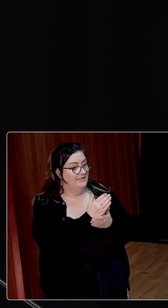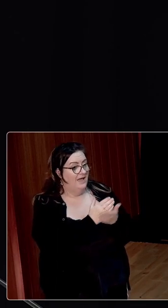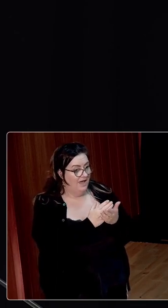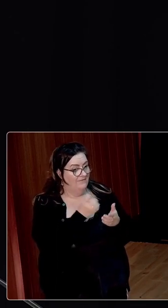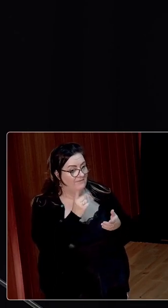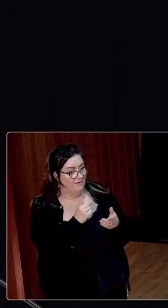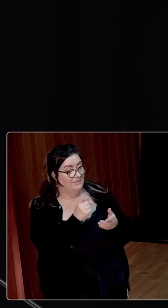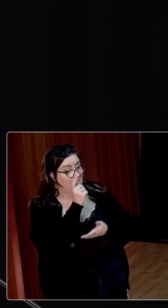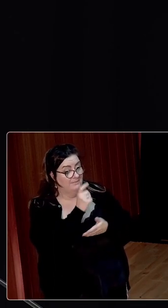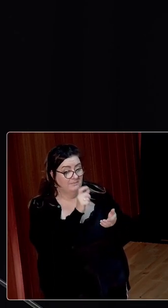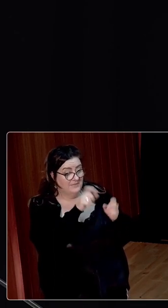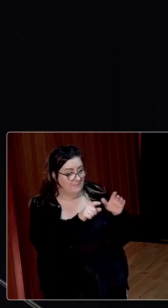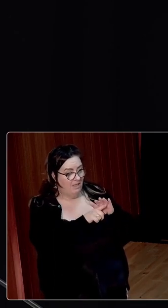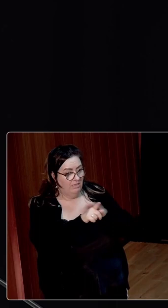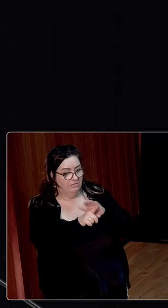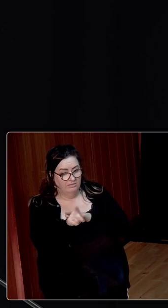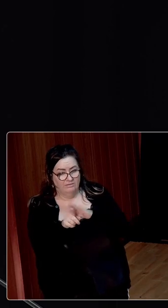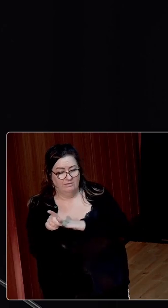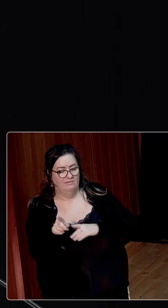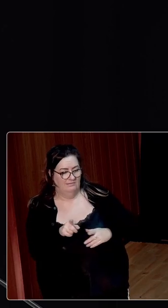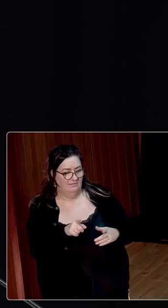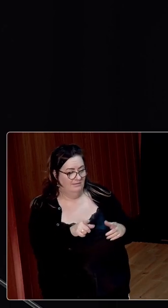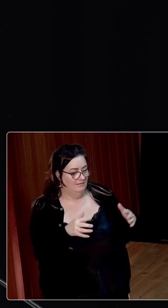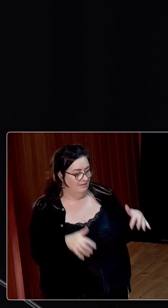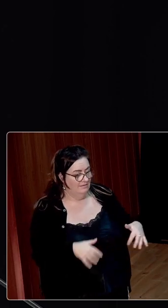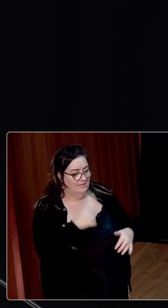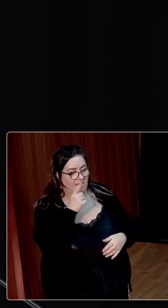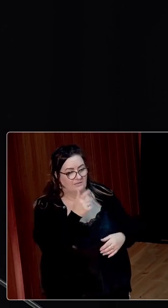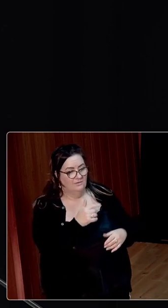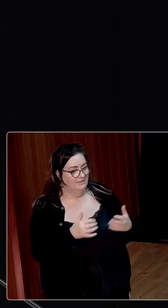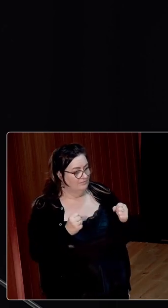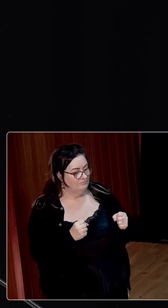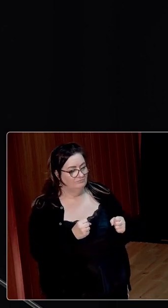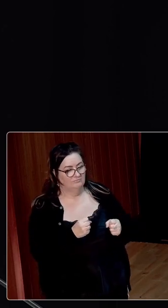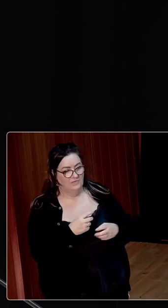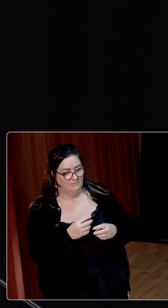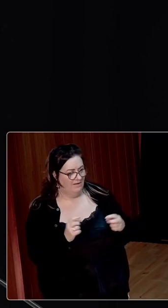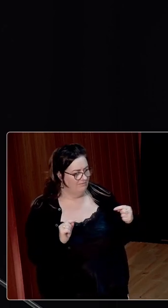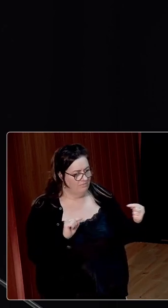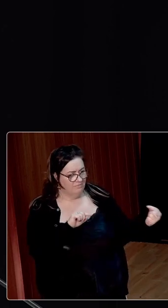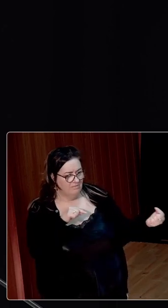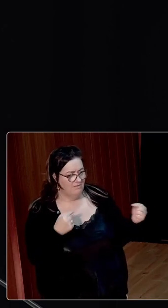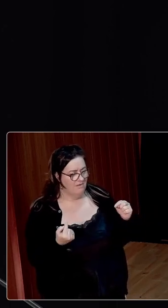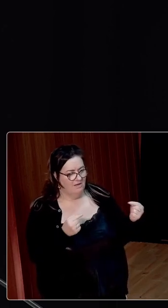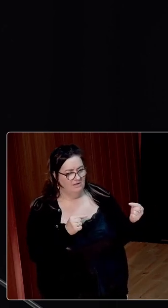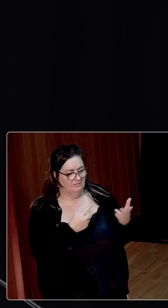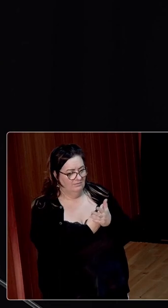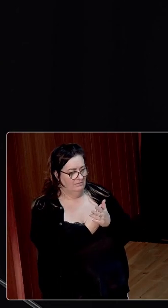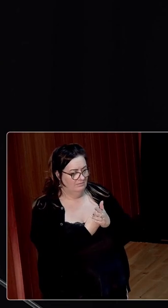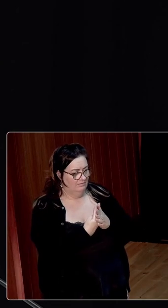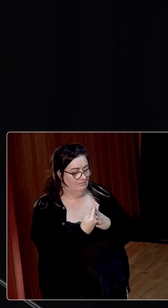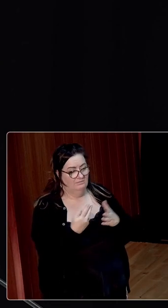fleeing in despair. And in essence, the radical and the pragmatic had wrestled each other into a fatigue of